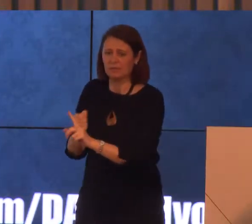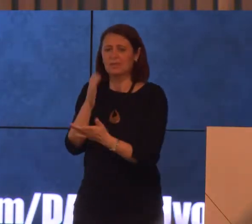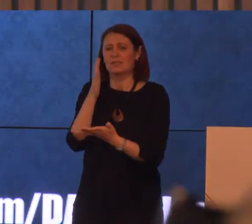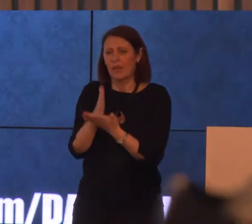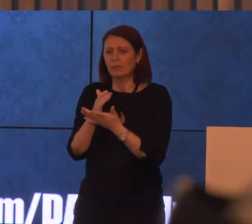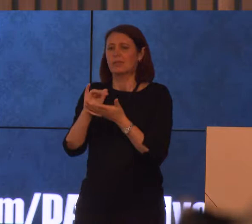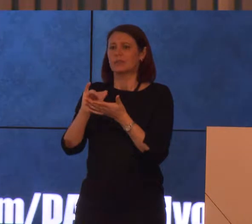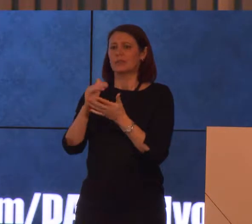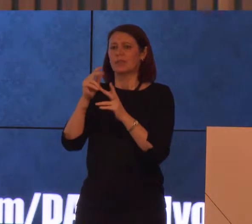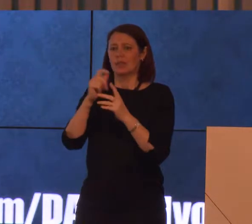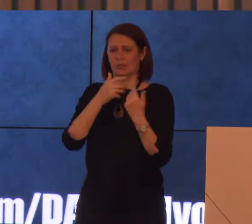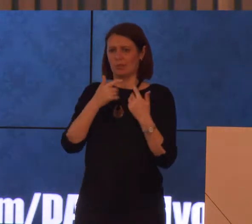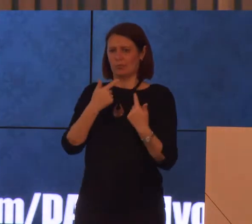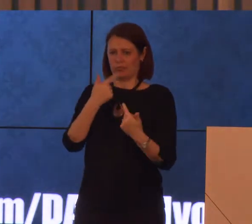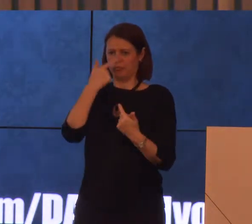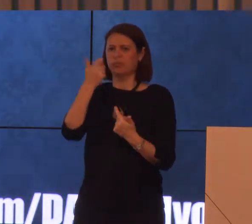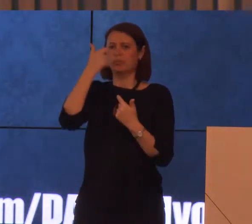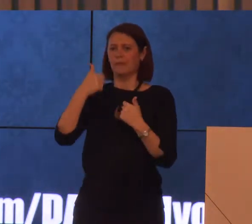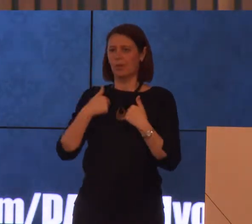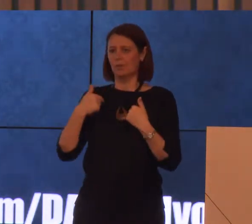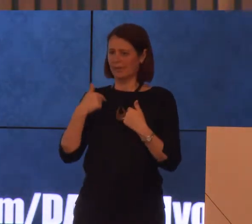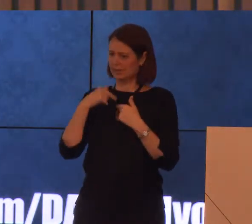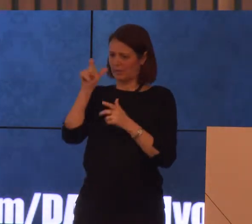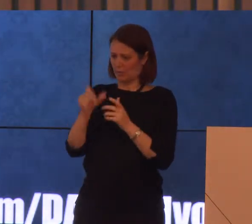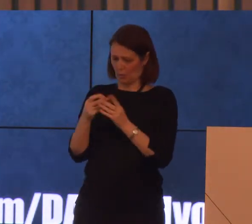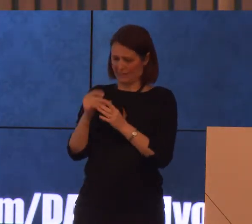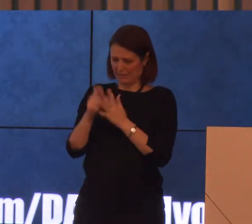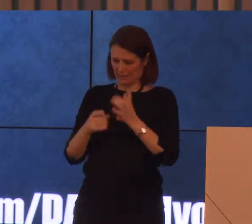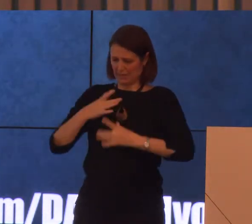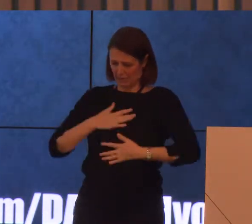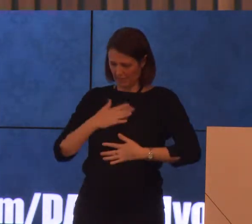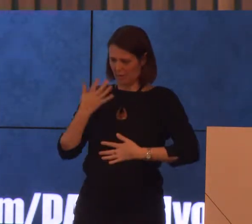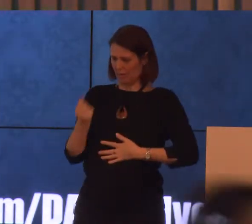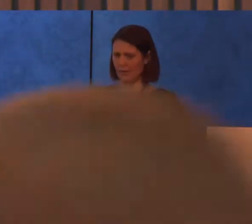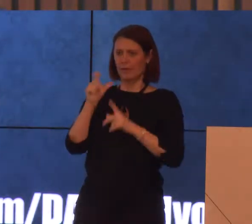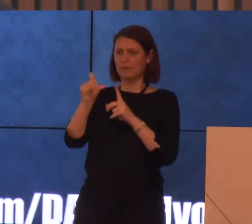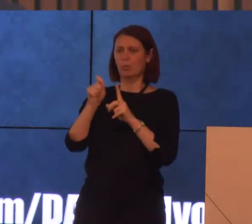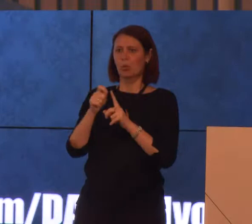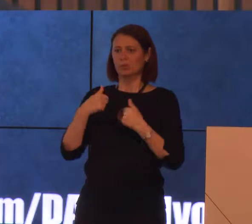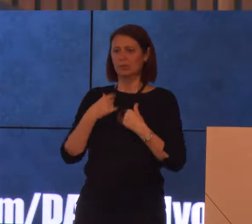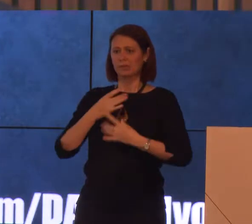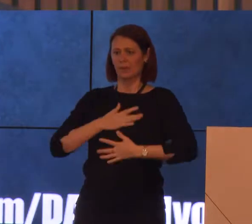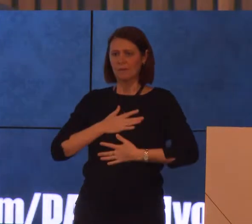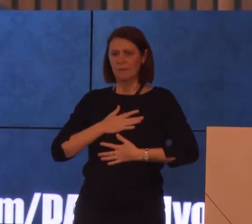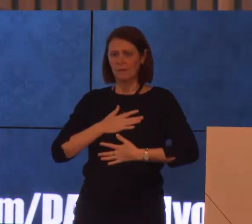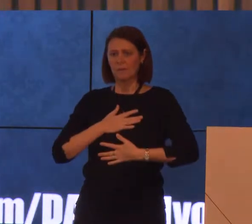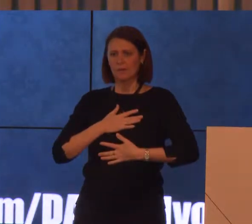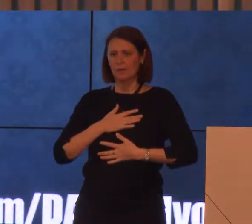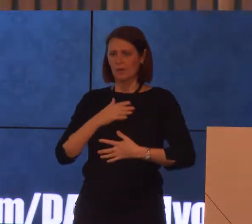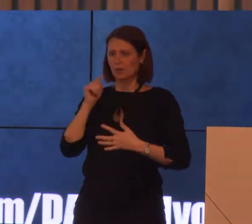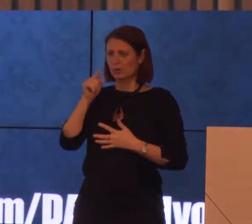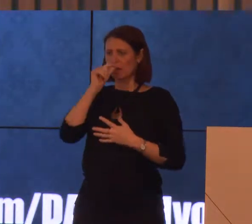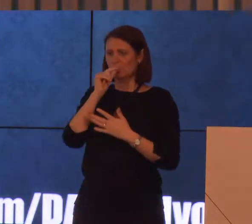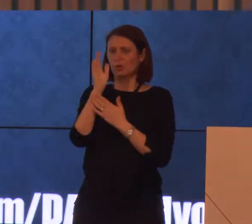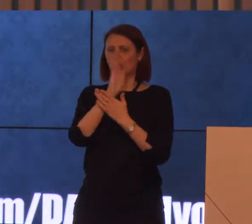absolute privilege for me as a person with disability, as somebody who lives with cerebral palsy, to get to